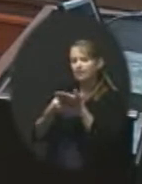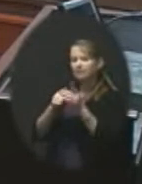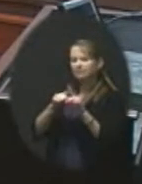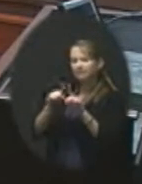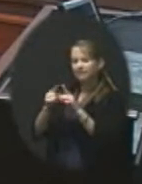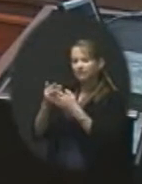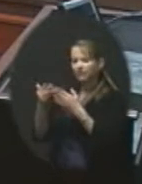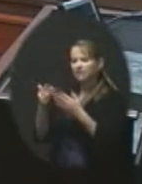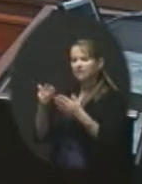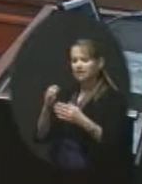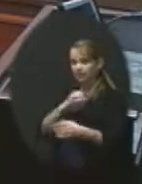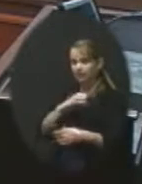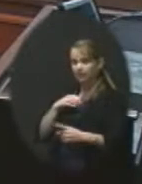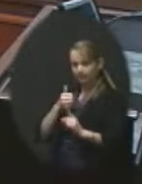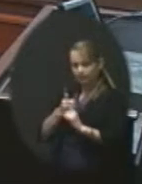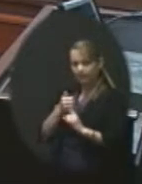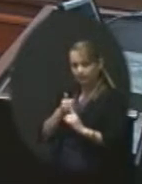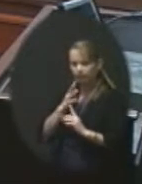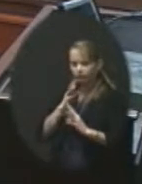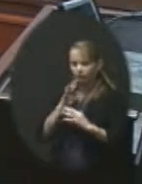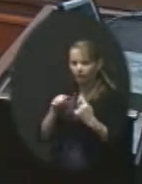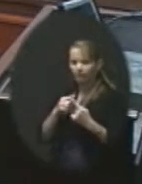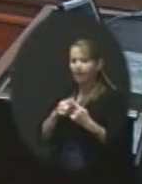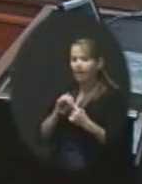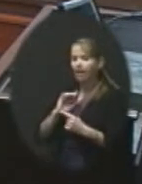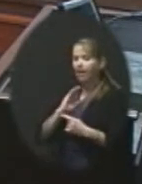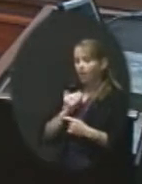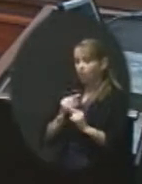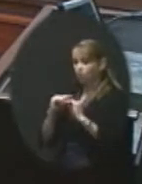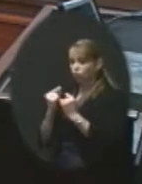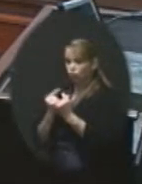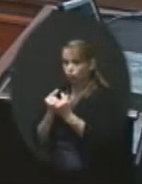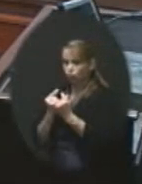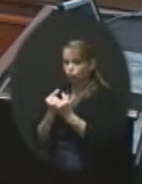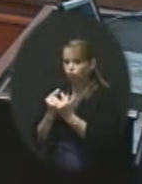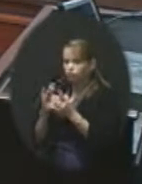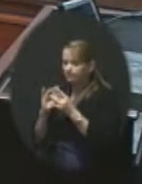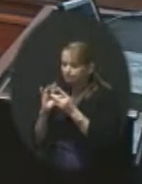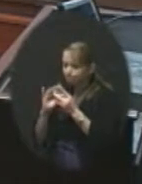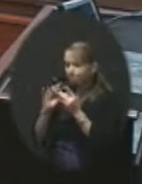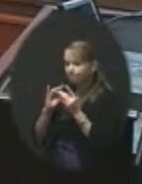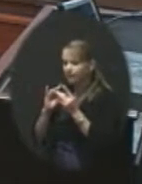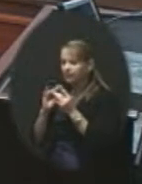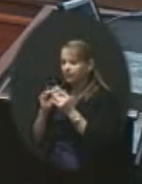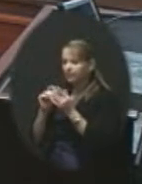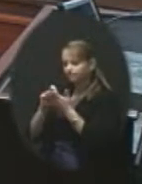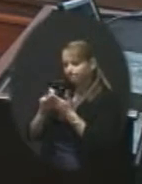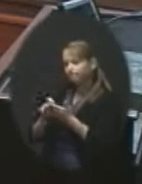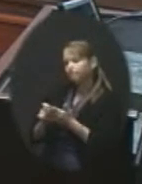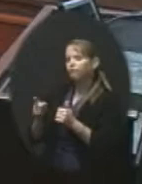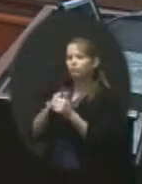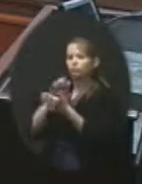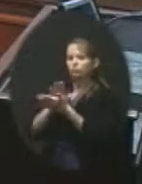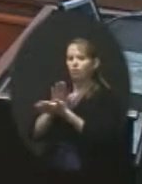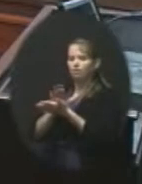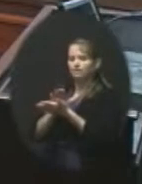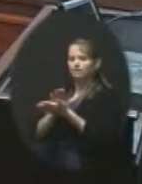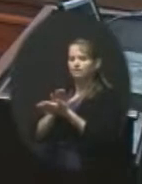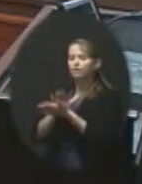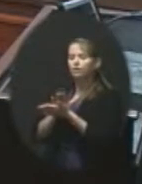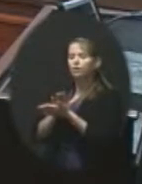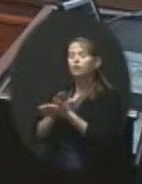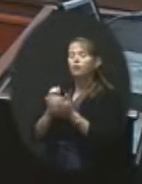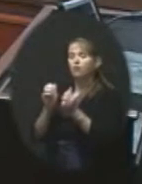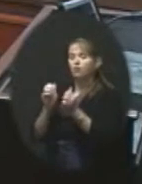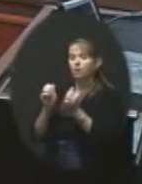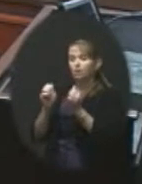the committee had been talking about. And as our group we came back and put this first document together. With that